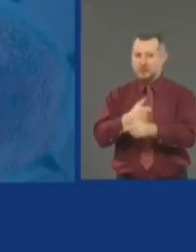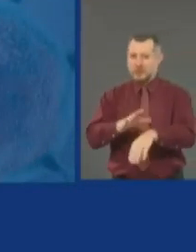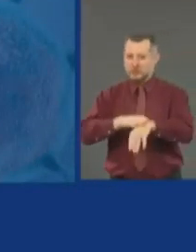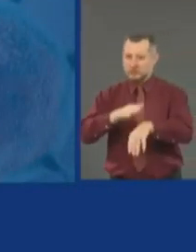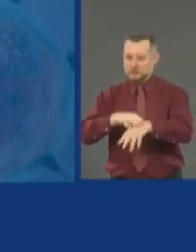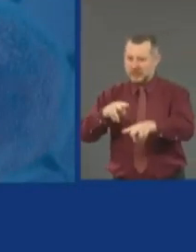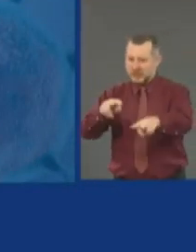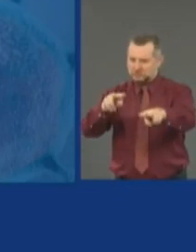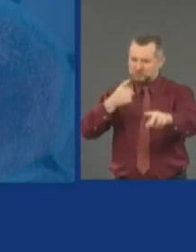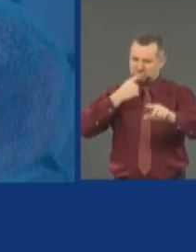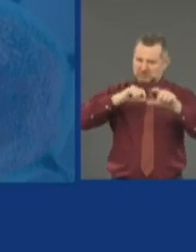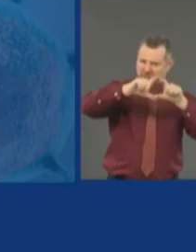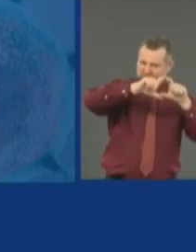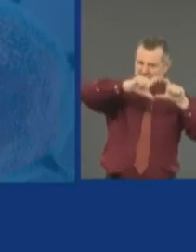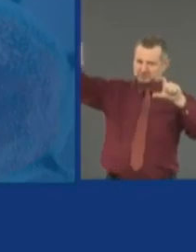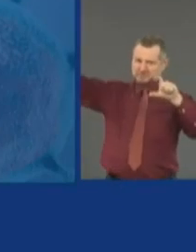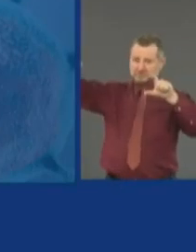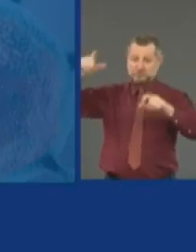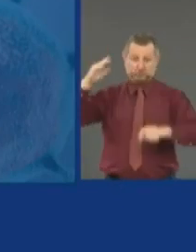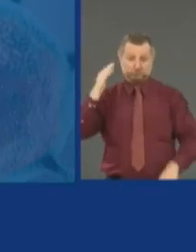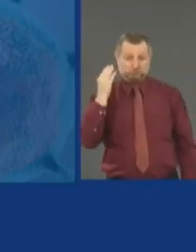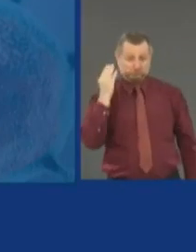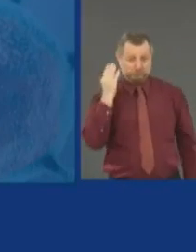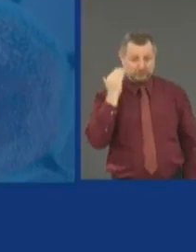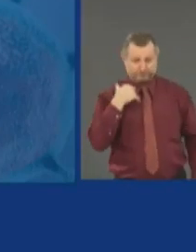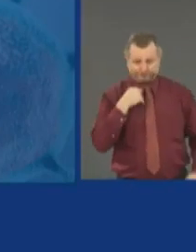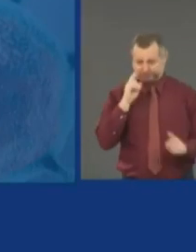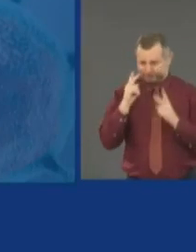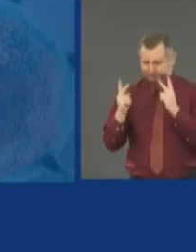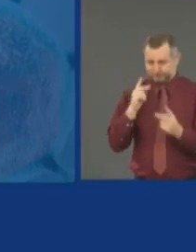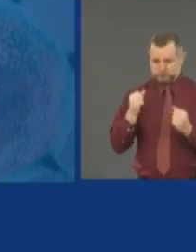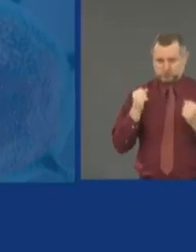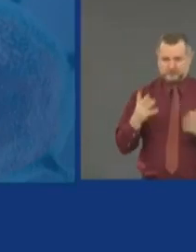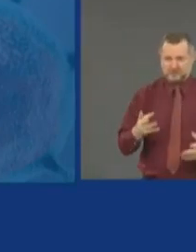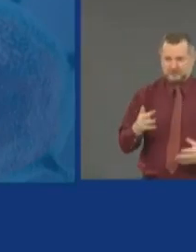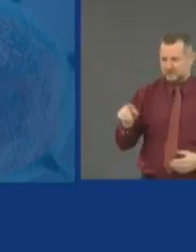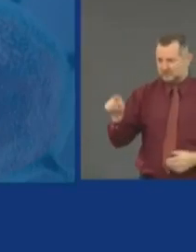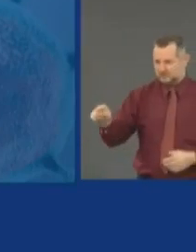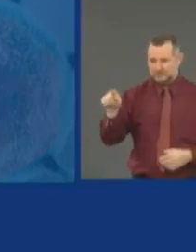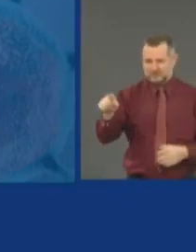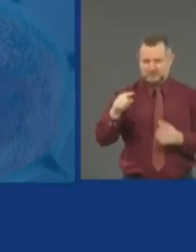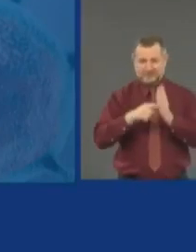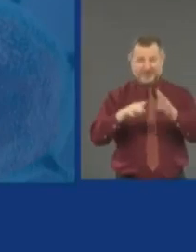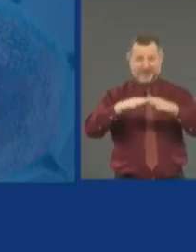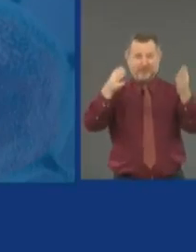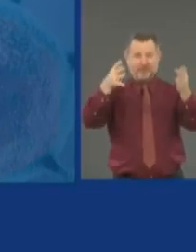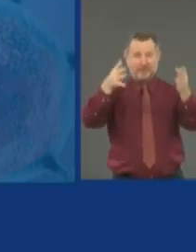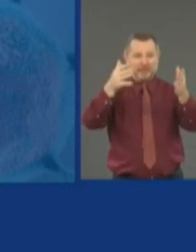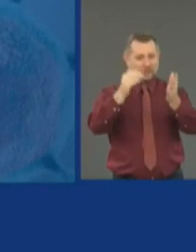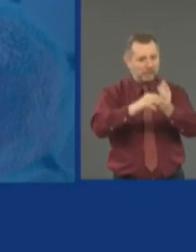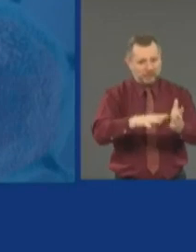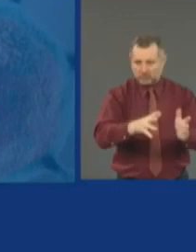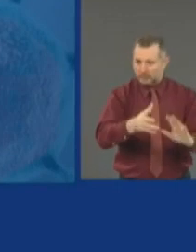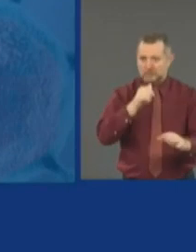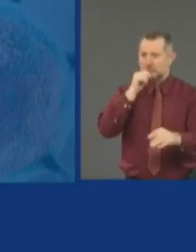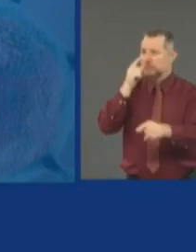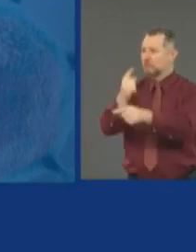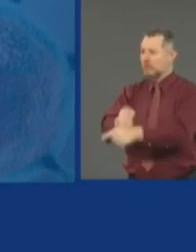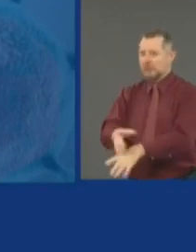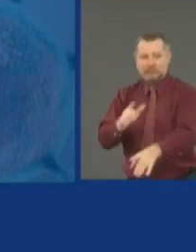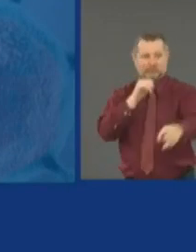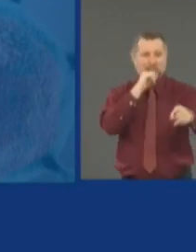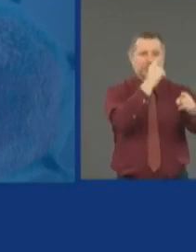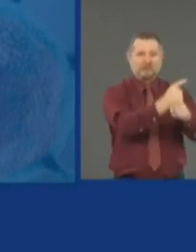Because we've seen too many examples of reopening where they didn't do it right and it boomeranged.